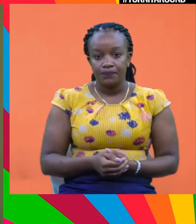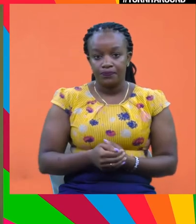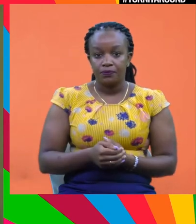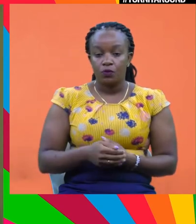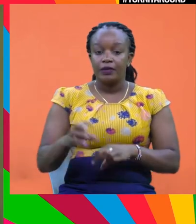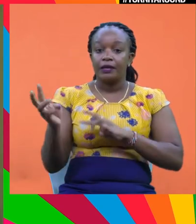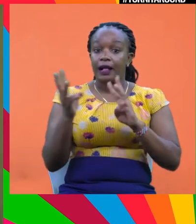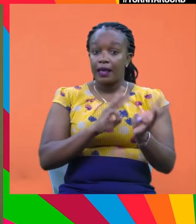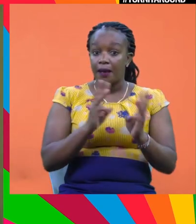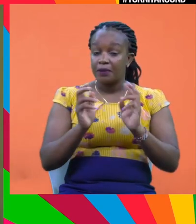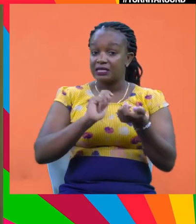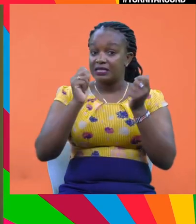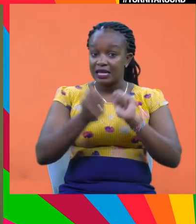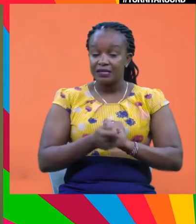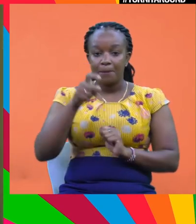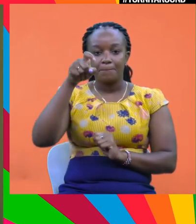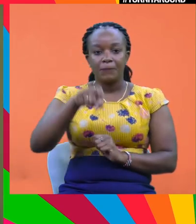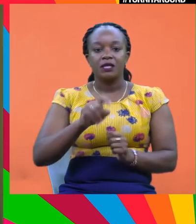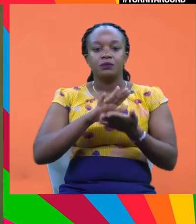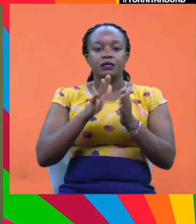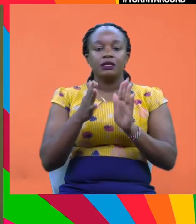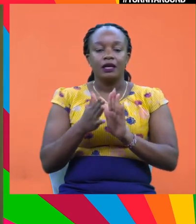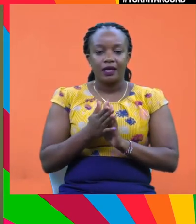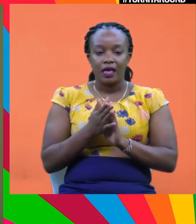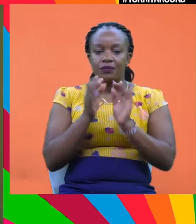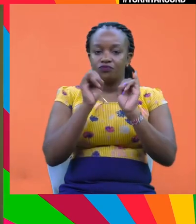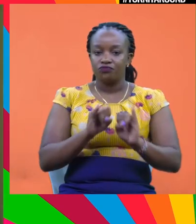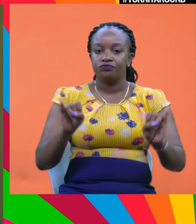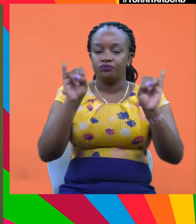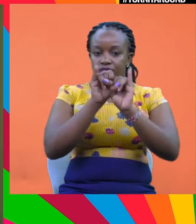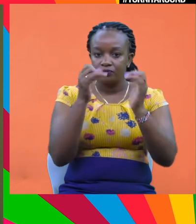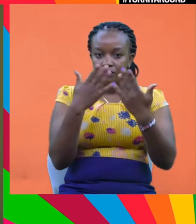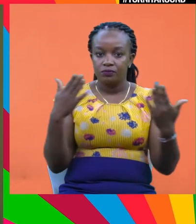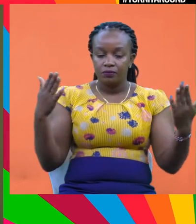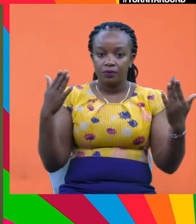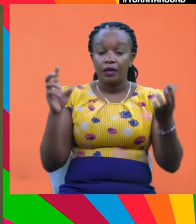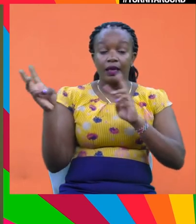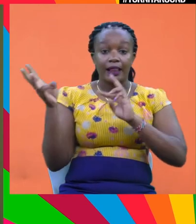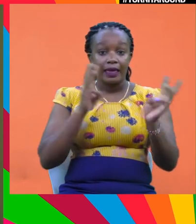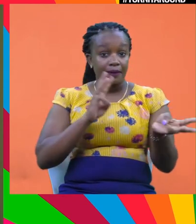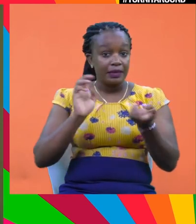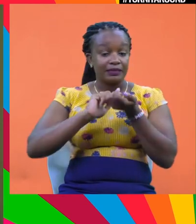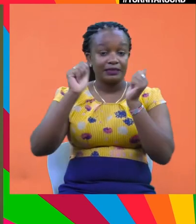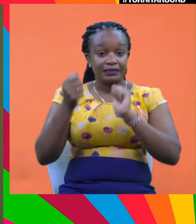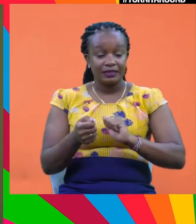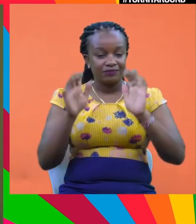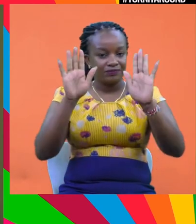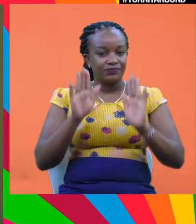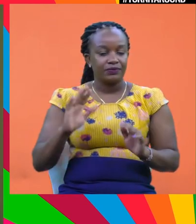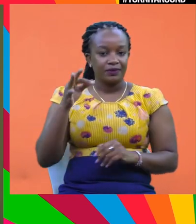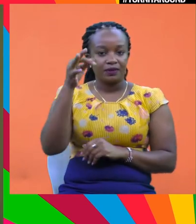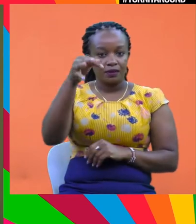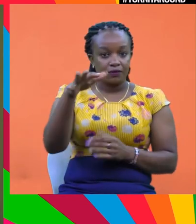Addressing climate change should be a crucial component of this. Climate change poses an enormous risk to our future,